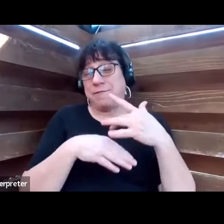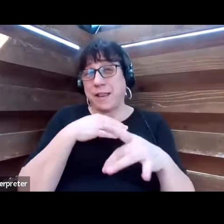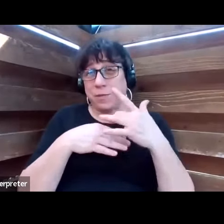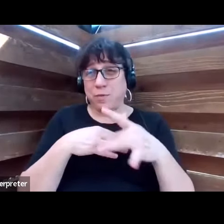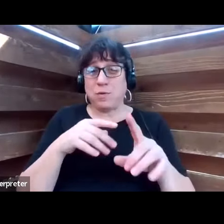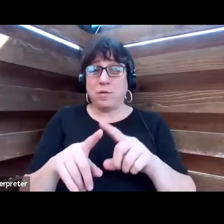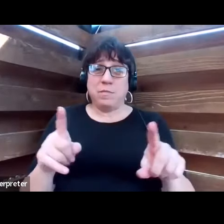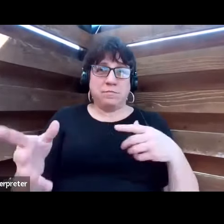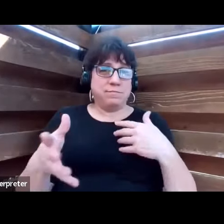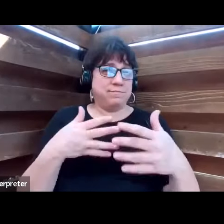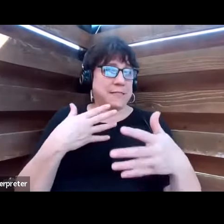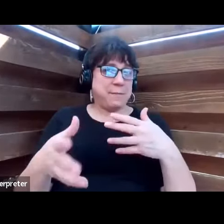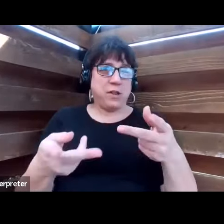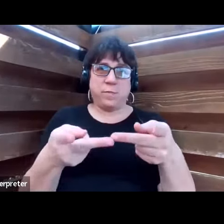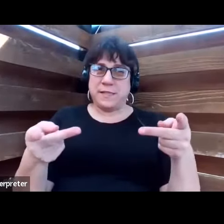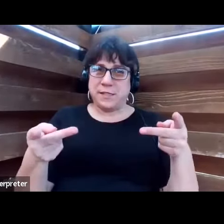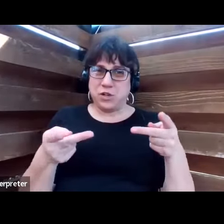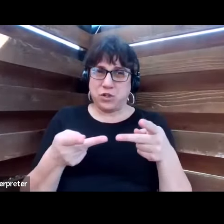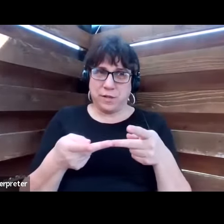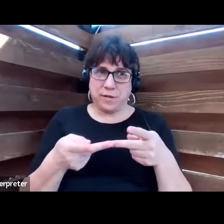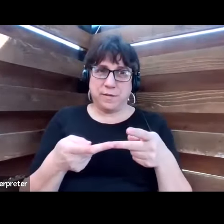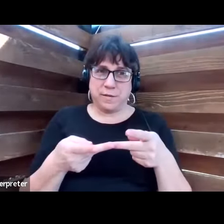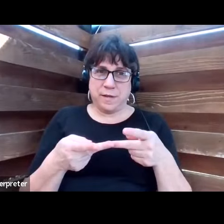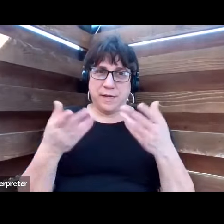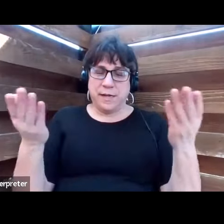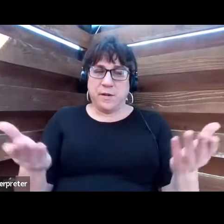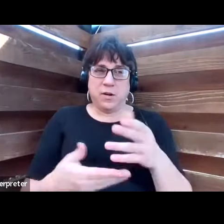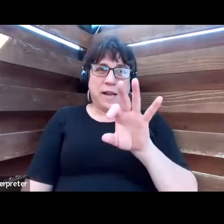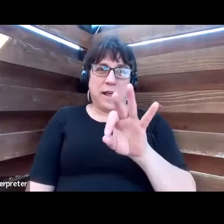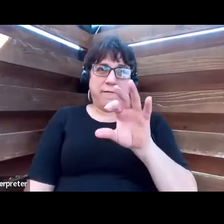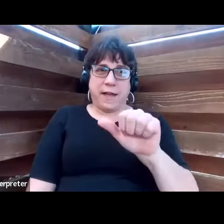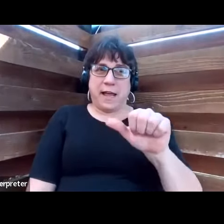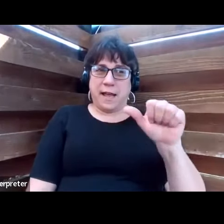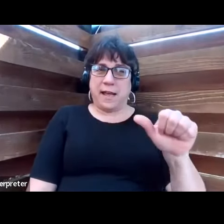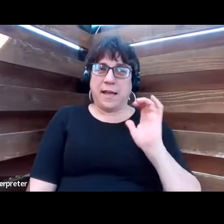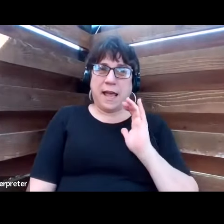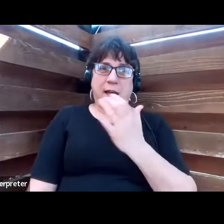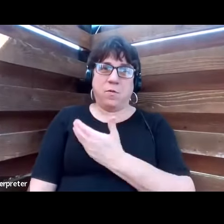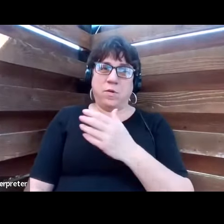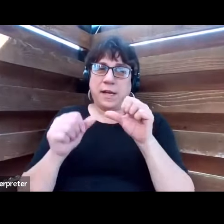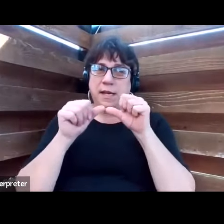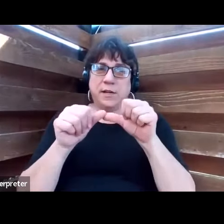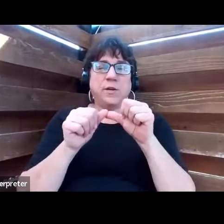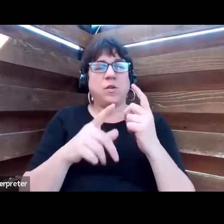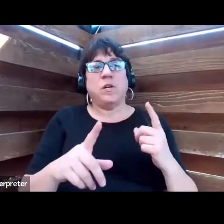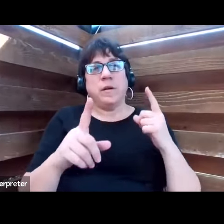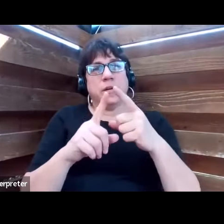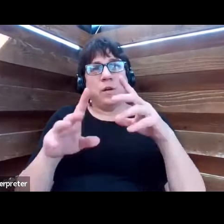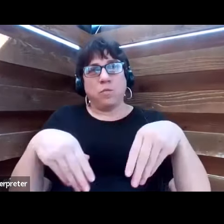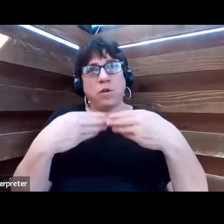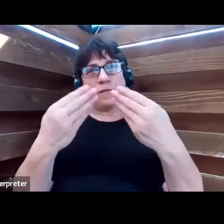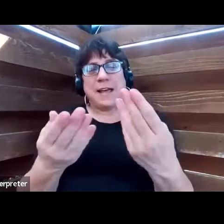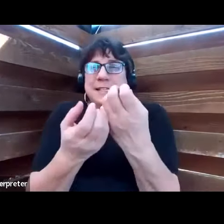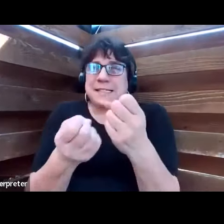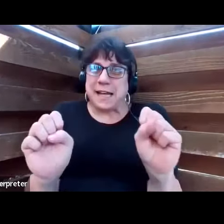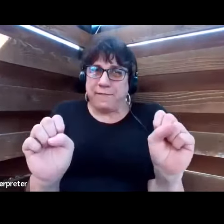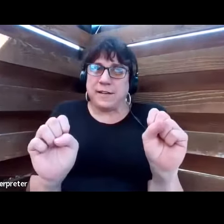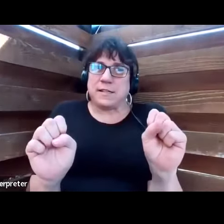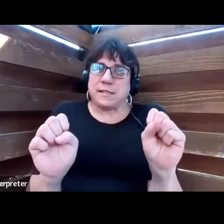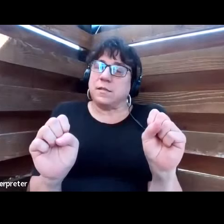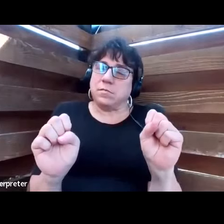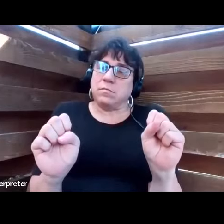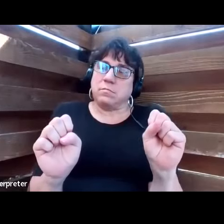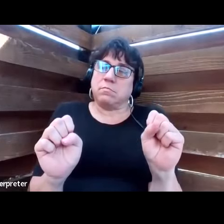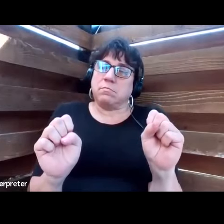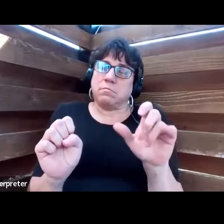regardless of the position that anyone holds here at FAA, our continuing mission is to provide the safest, most efficient aerospace